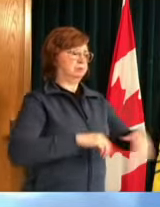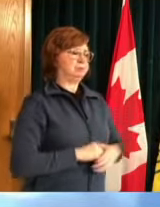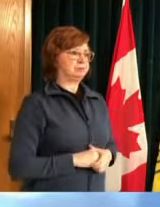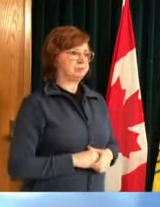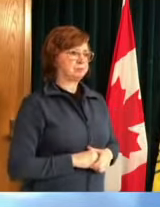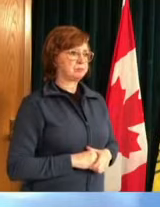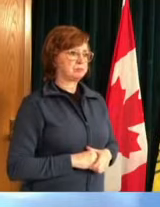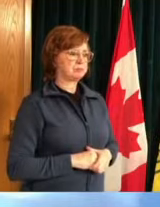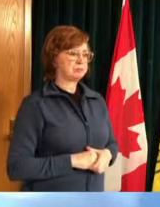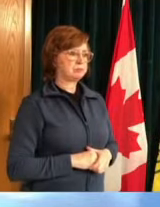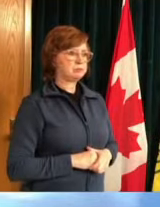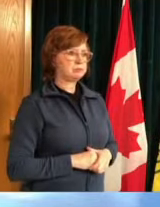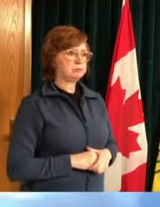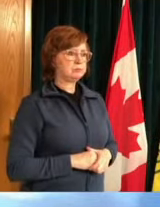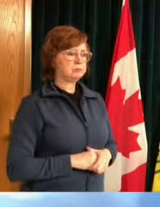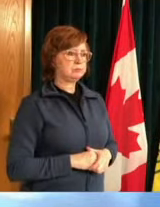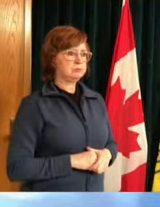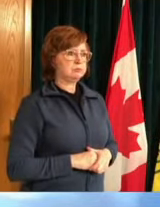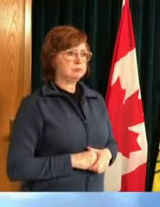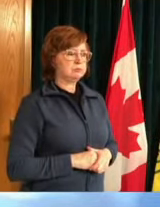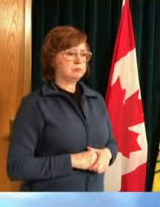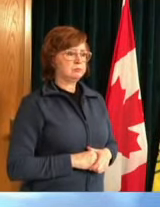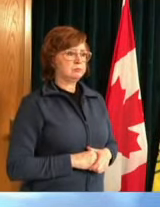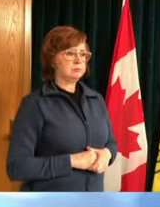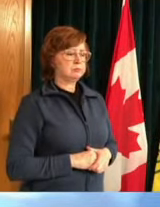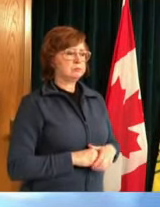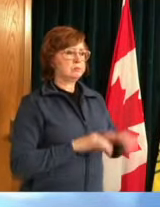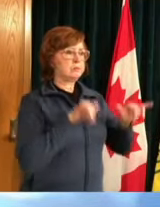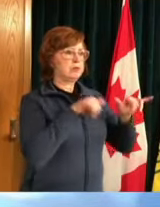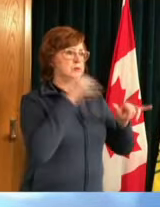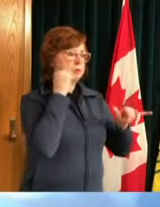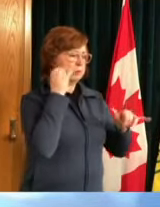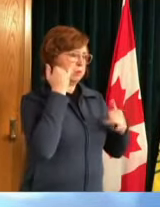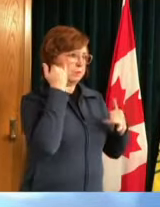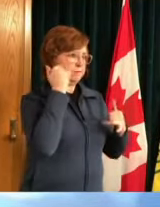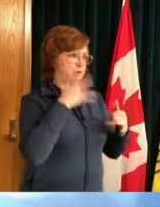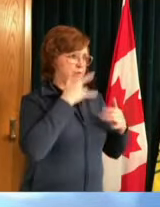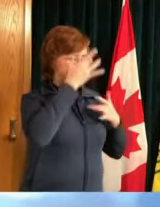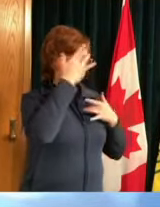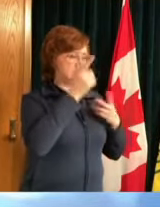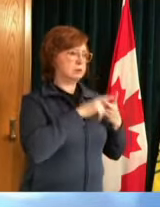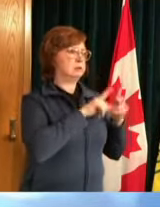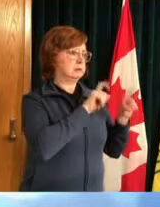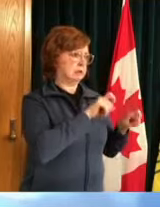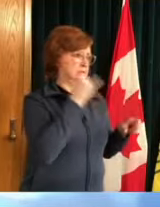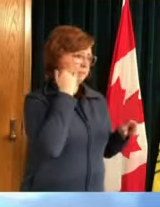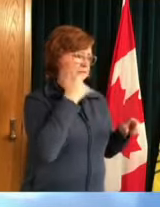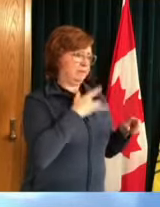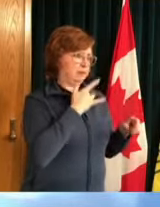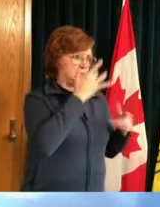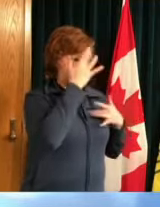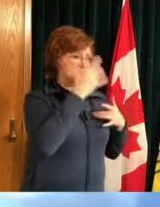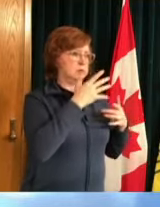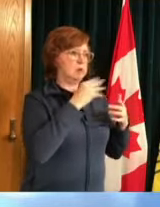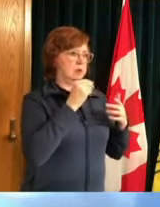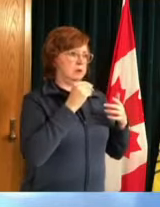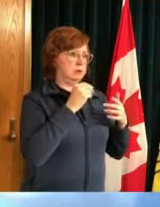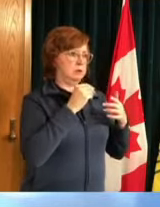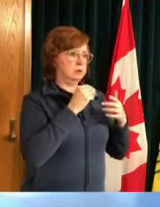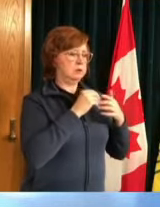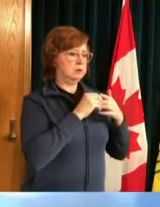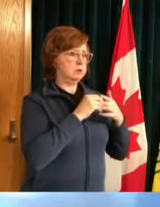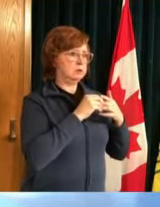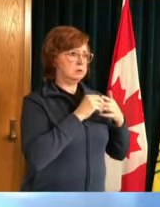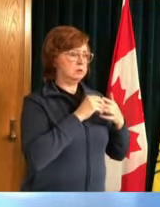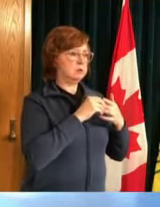getting tested having a list of contacts ready that's the second layer that offensive strategy prevention is number one quickly